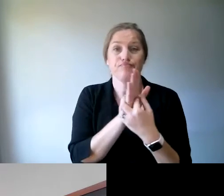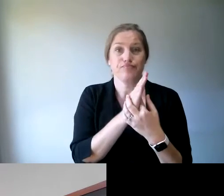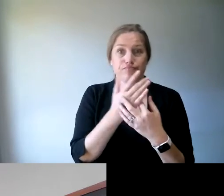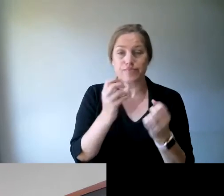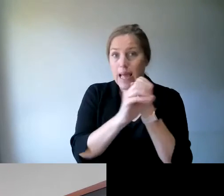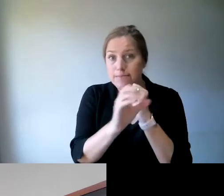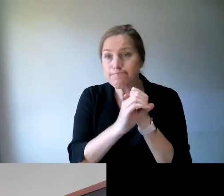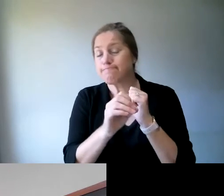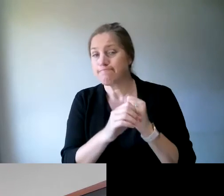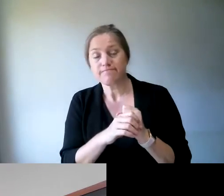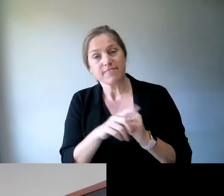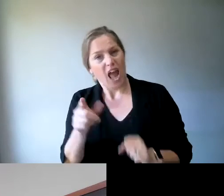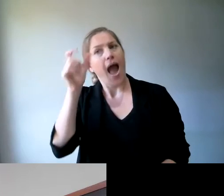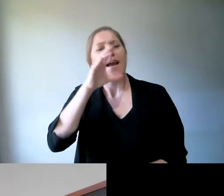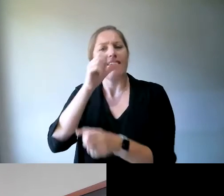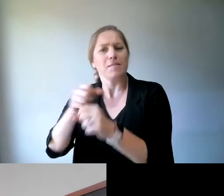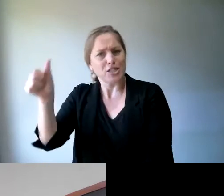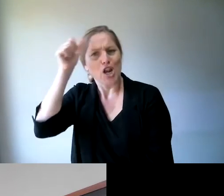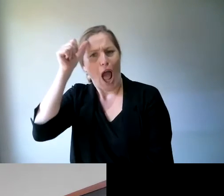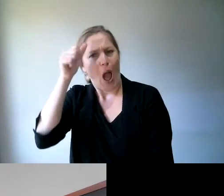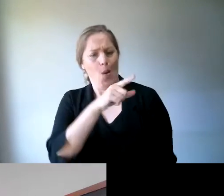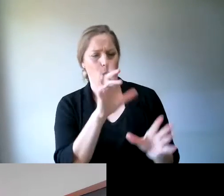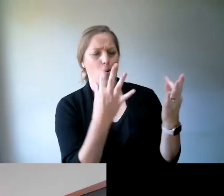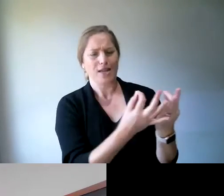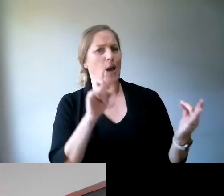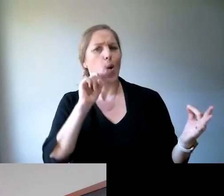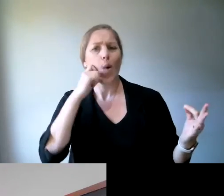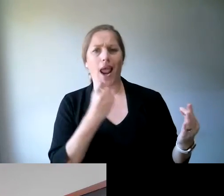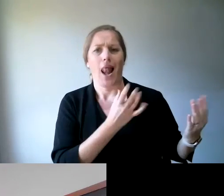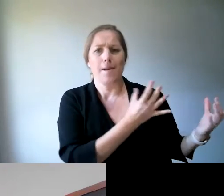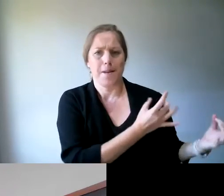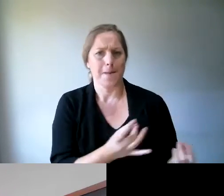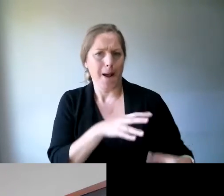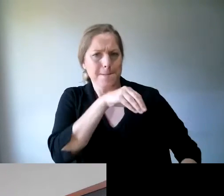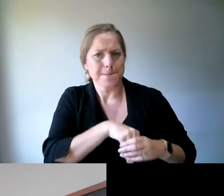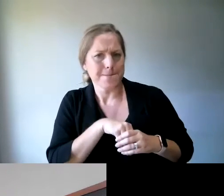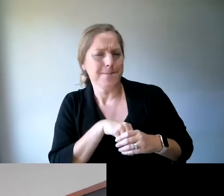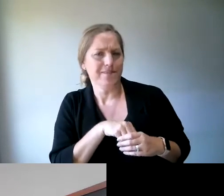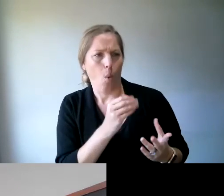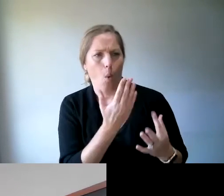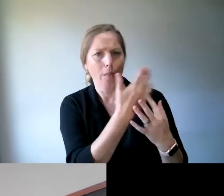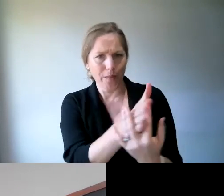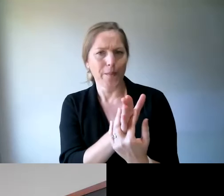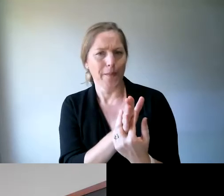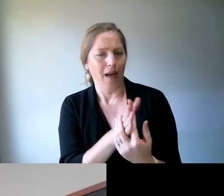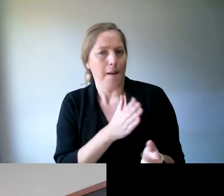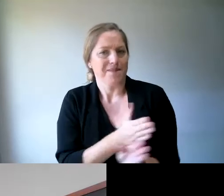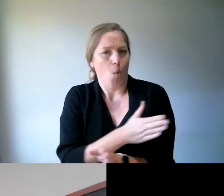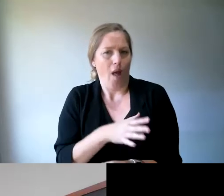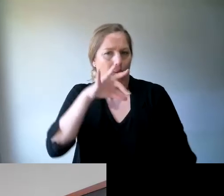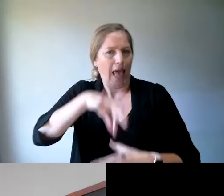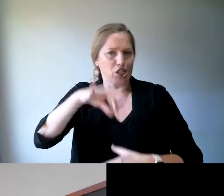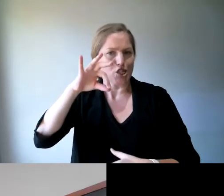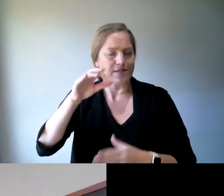election material. So that is not unusual. So it would be great if